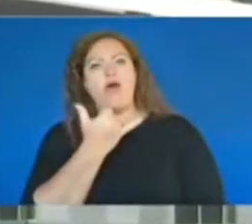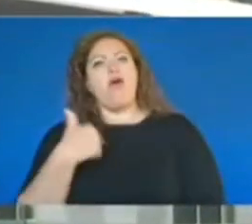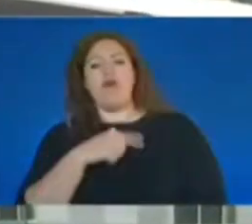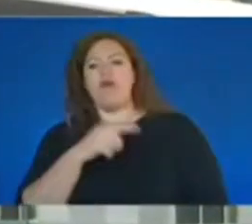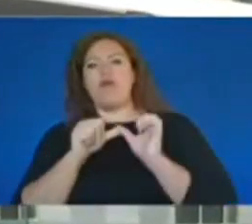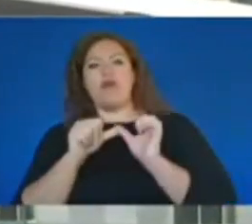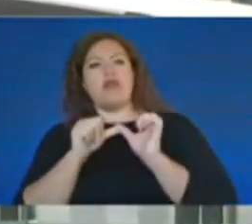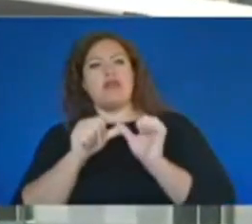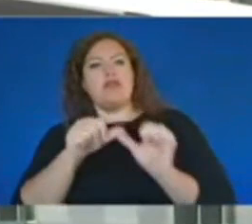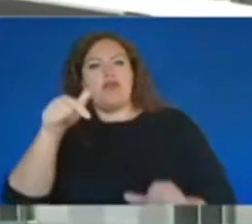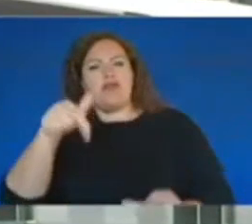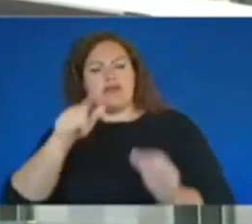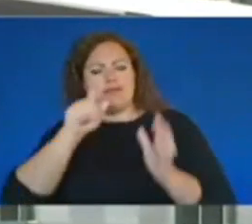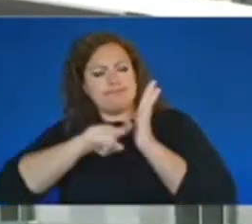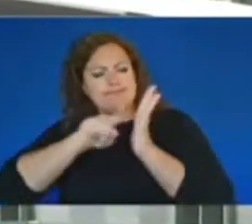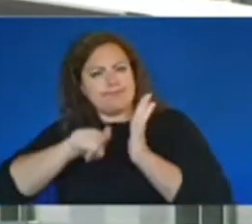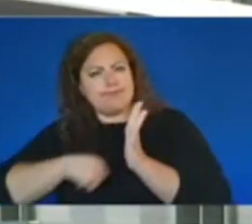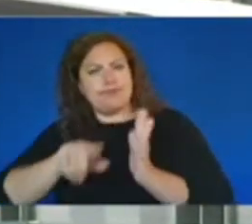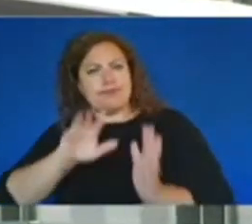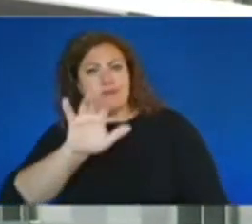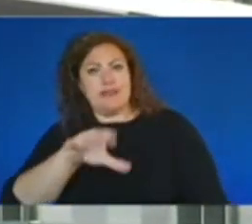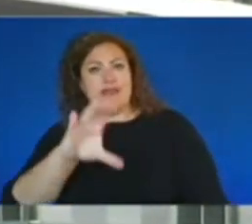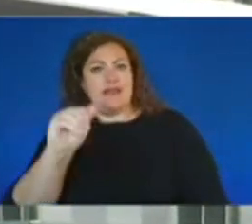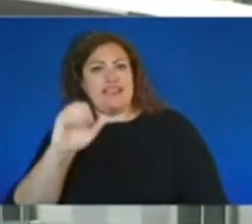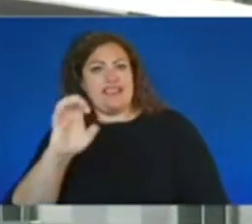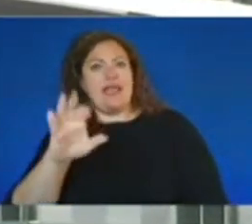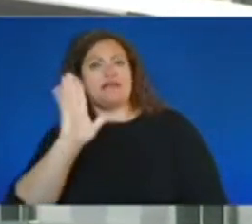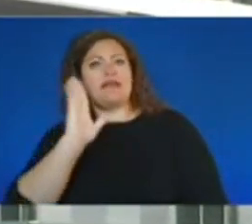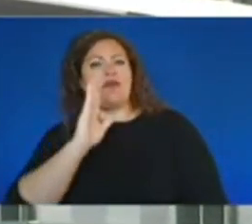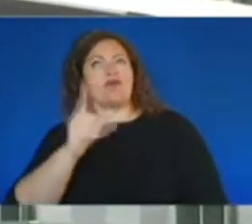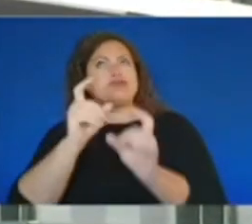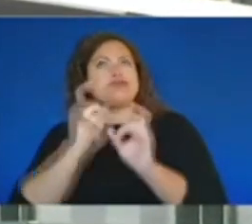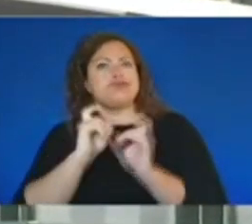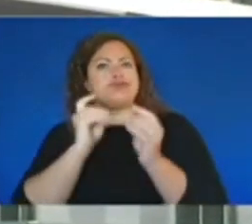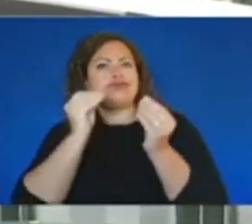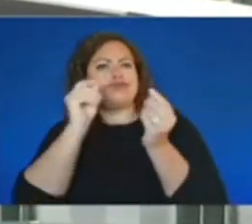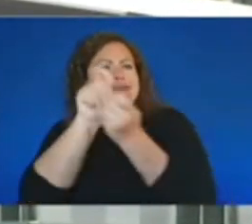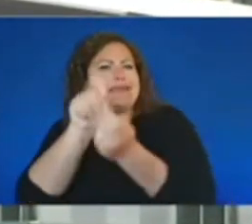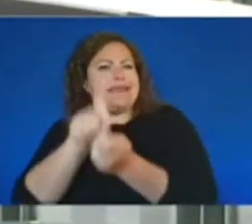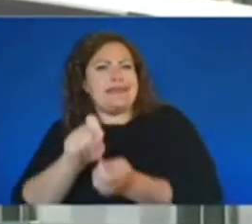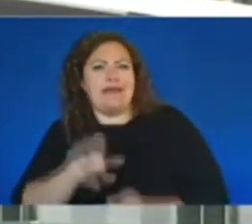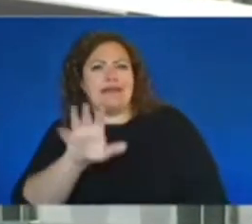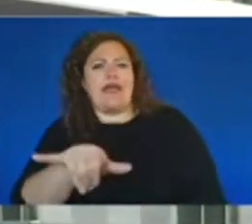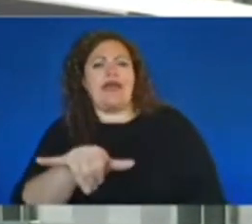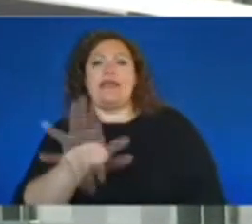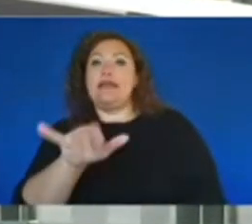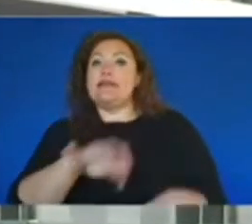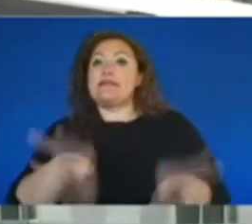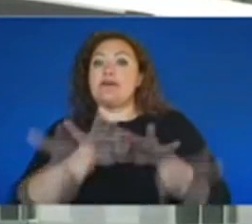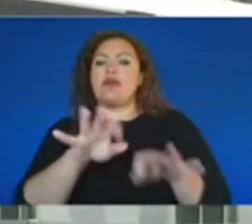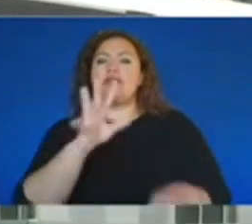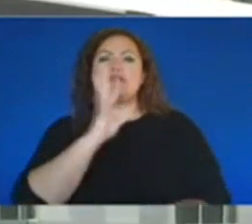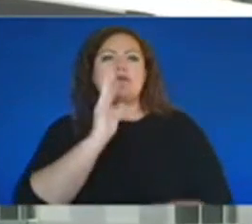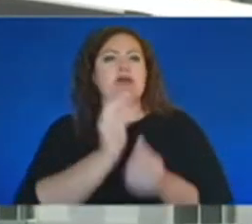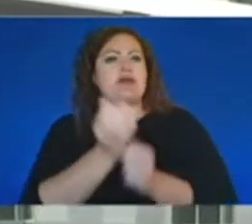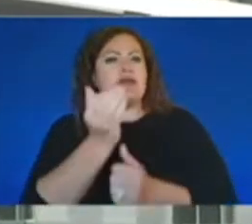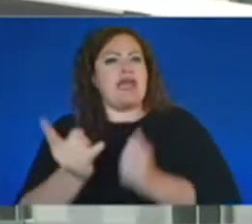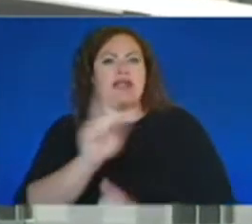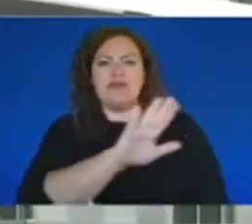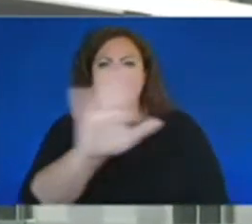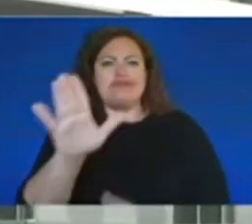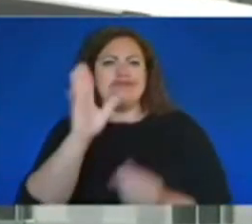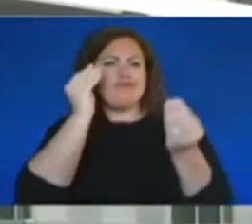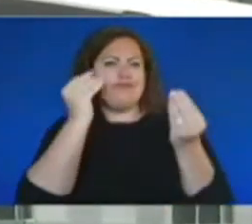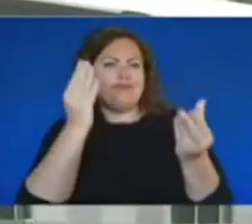this together, our cases are built on very small details, and it's important that we speak to everyone that has any information that may be of help to us.